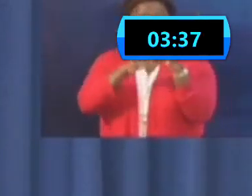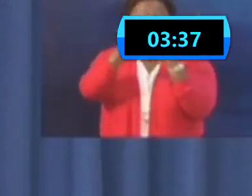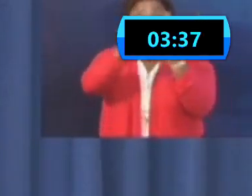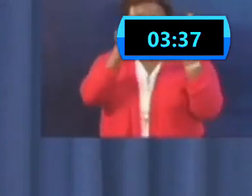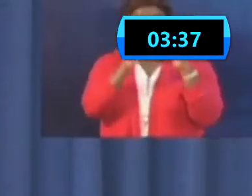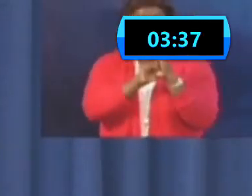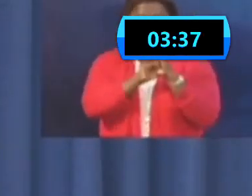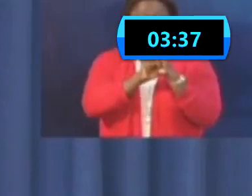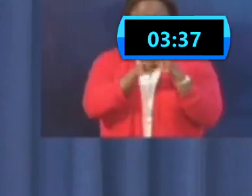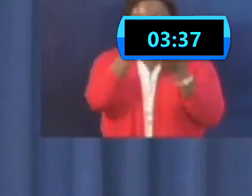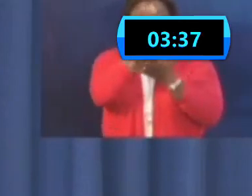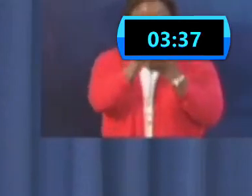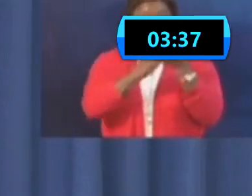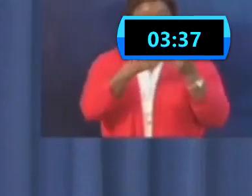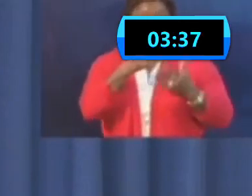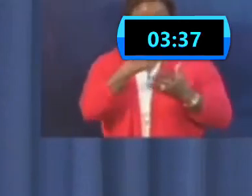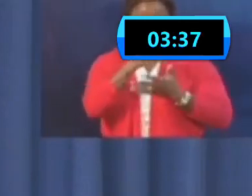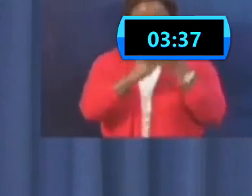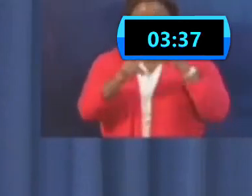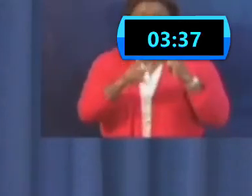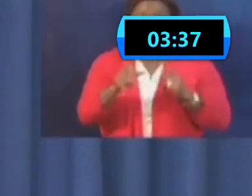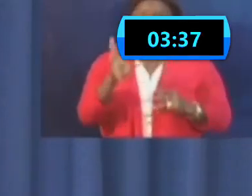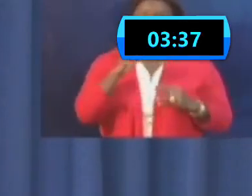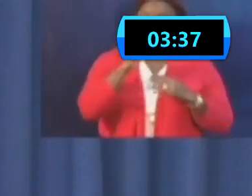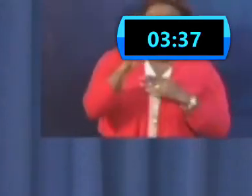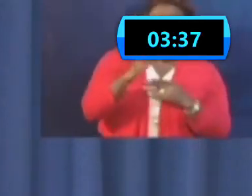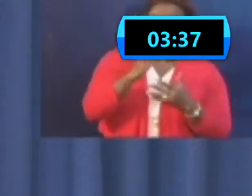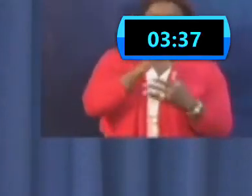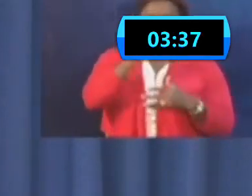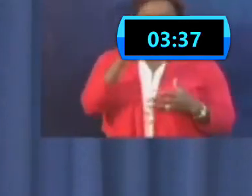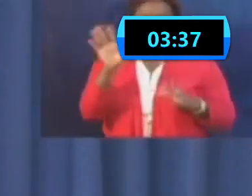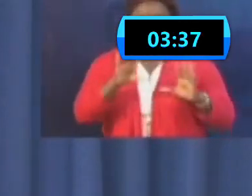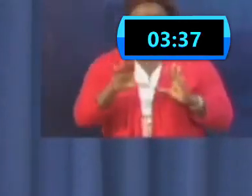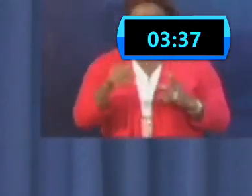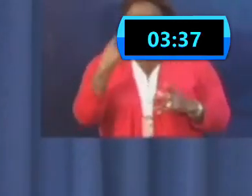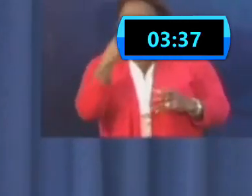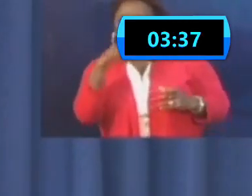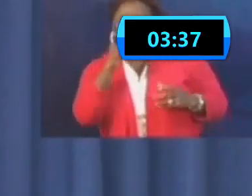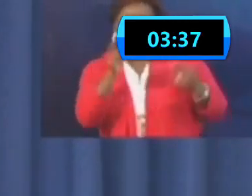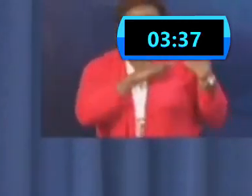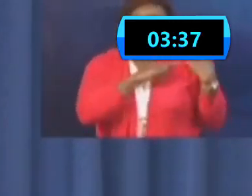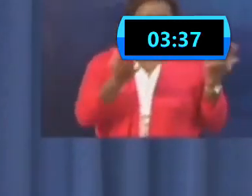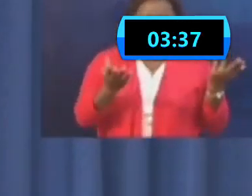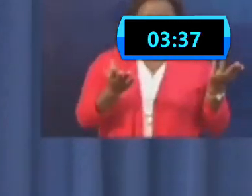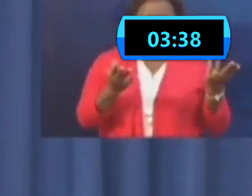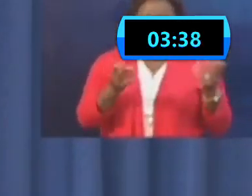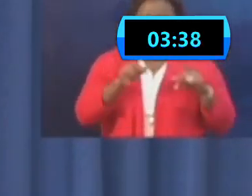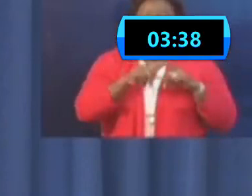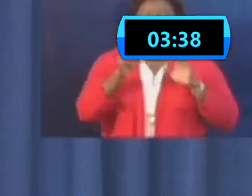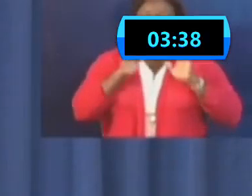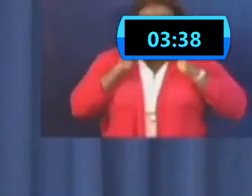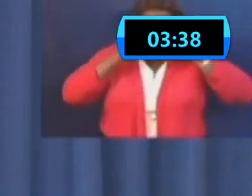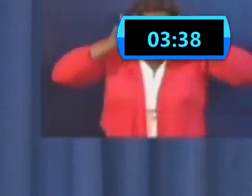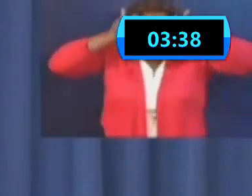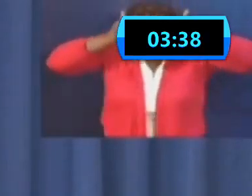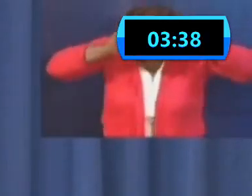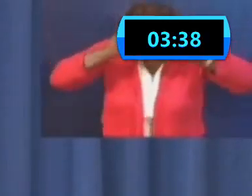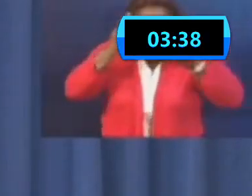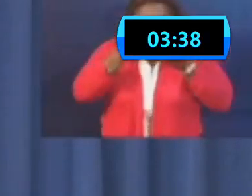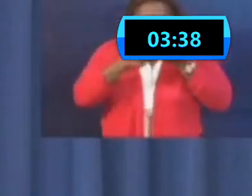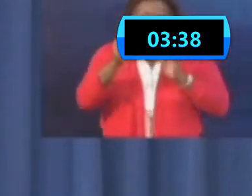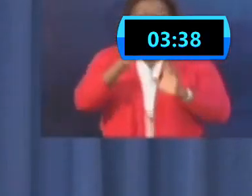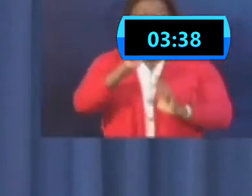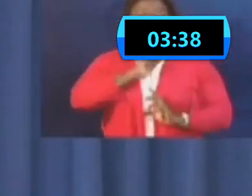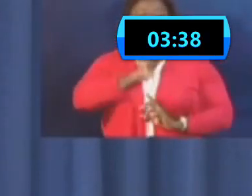sounds good for some people to be talking all kinds of things about what should and shouldn't and who should and shouldn't. The one thing we have to focus on is what are you doing at the